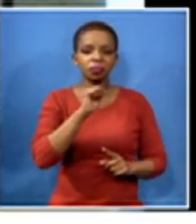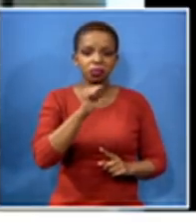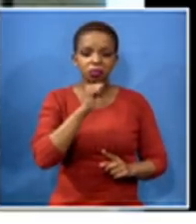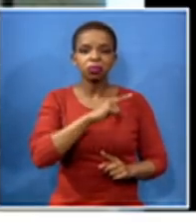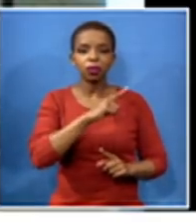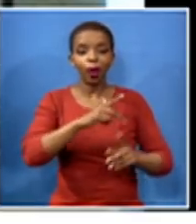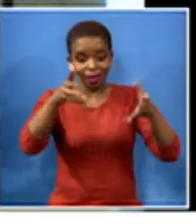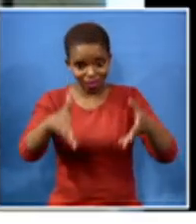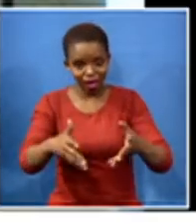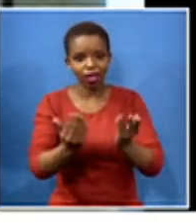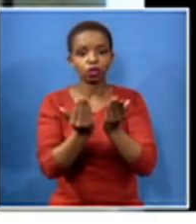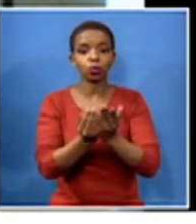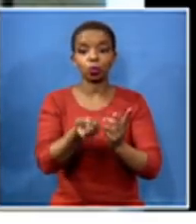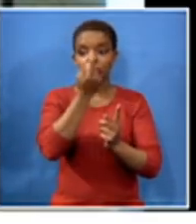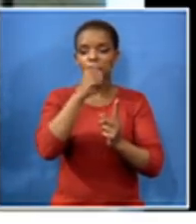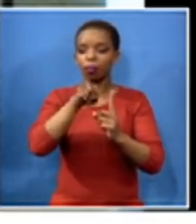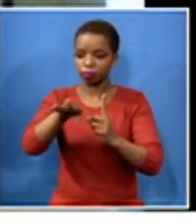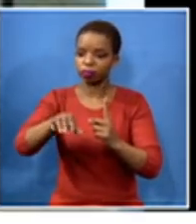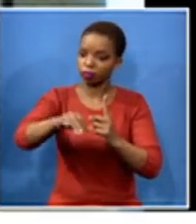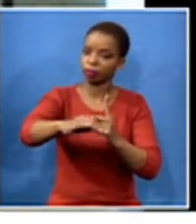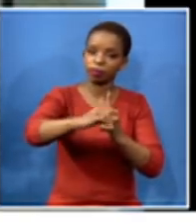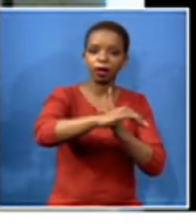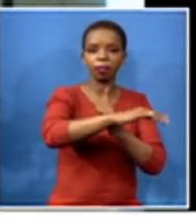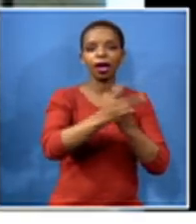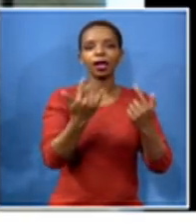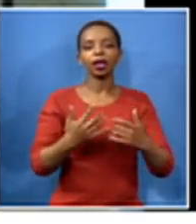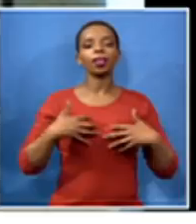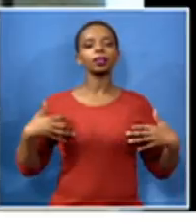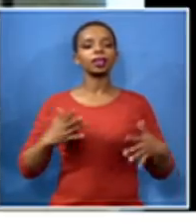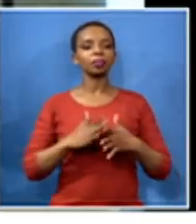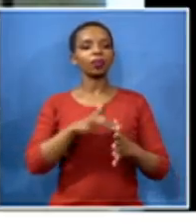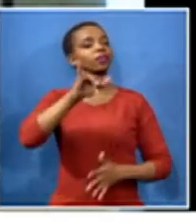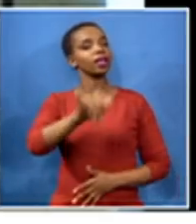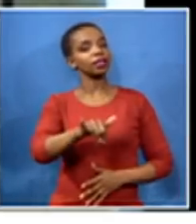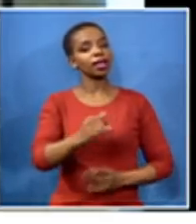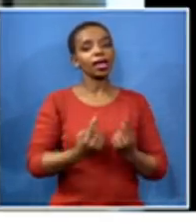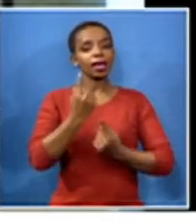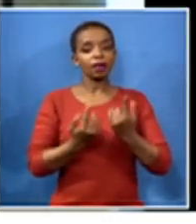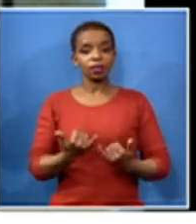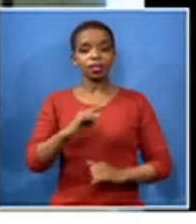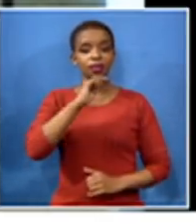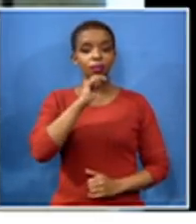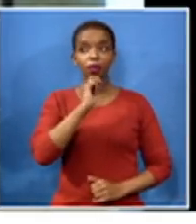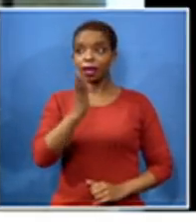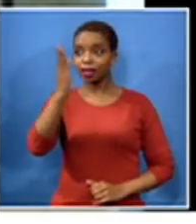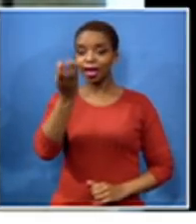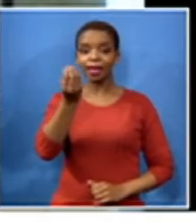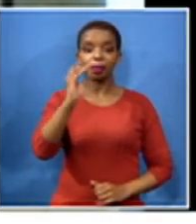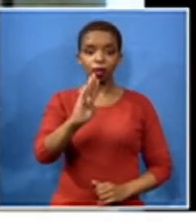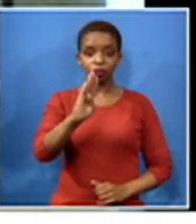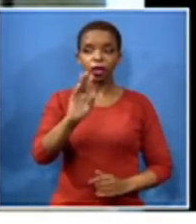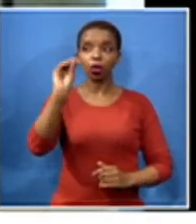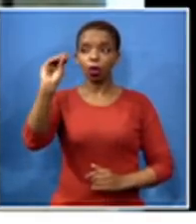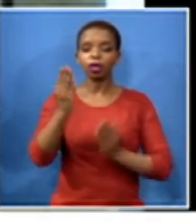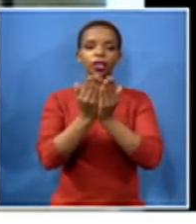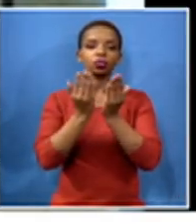and are still really really stressed out because of it even this morning in in bloomfontein there's a school that phoned early hours